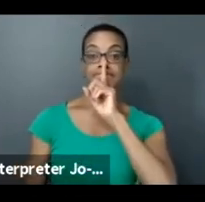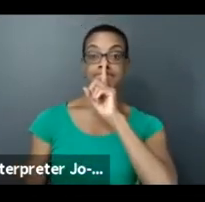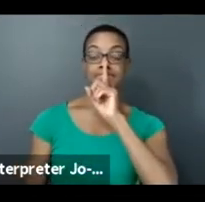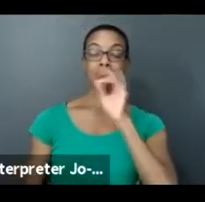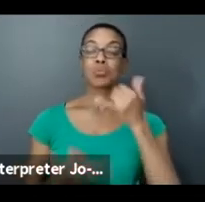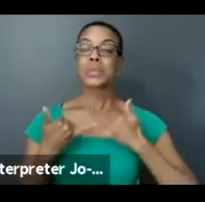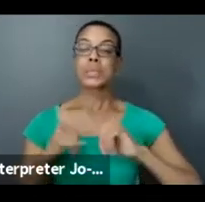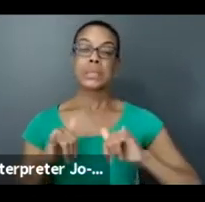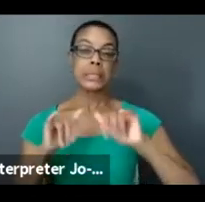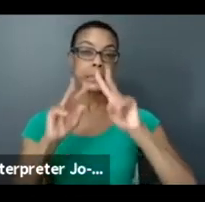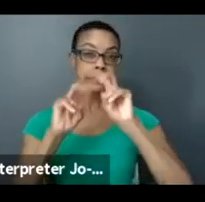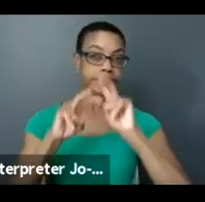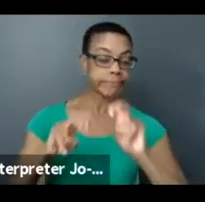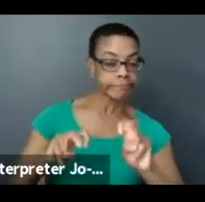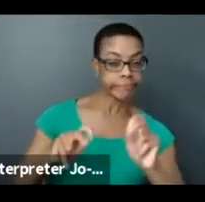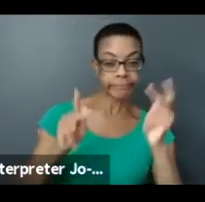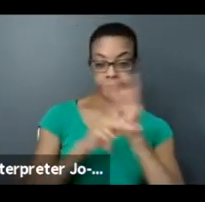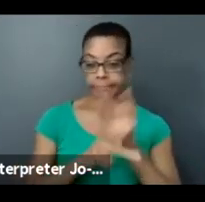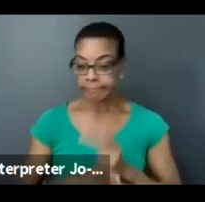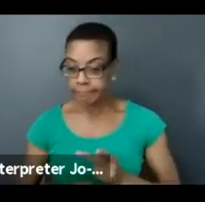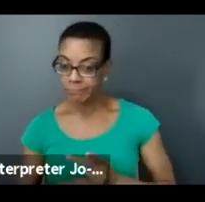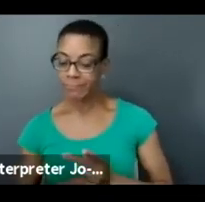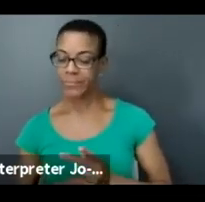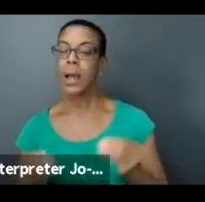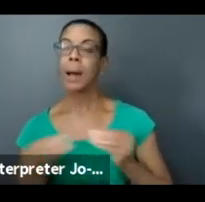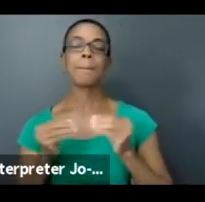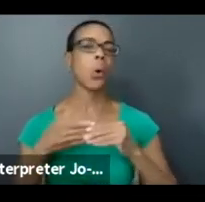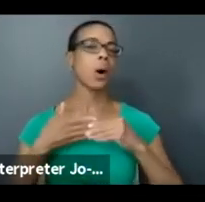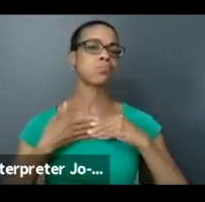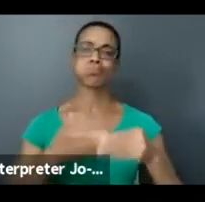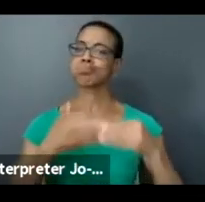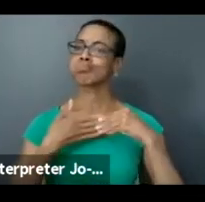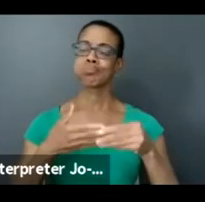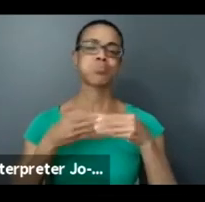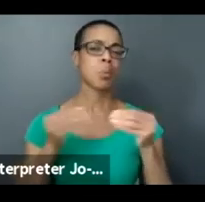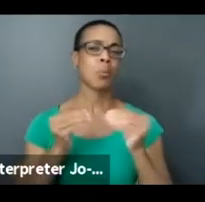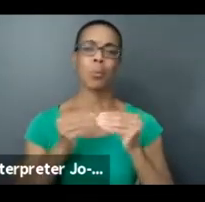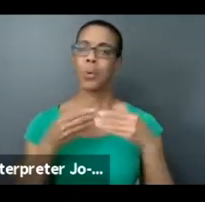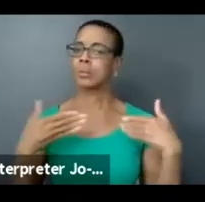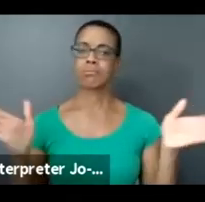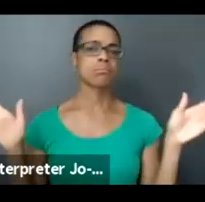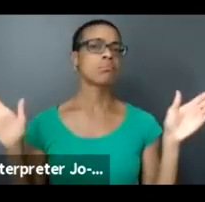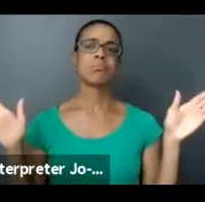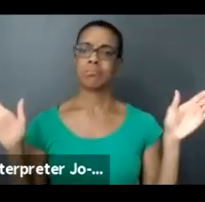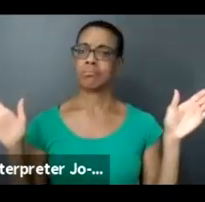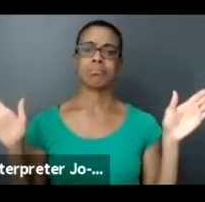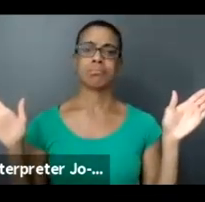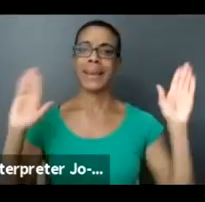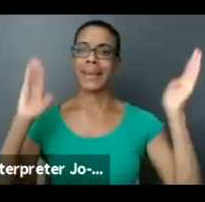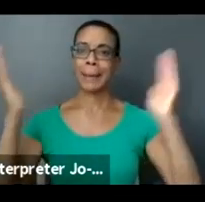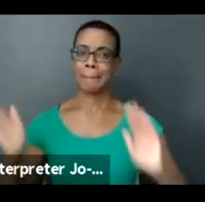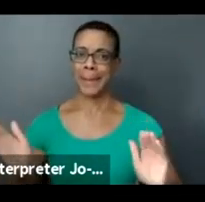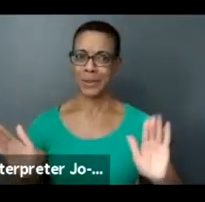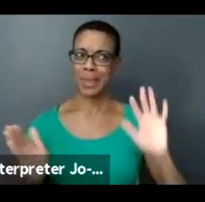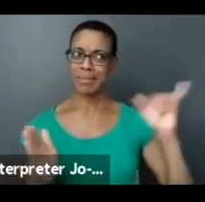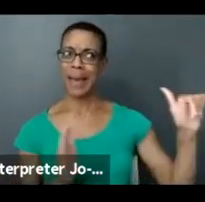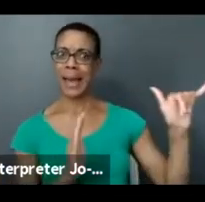guidelines, they will be a lot more flexible and open than, you know, what you're what you're describing.